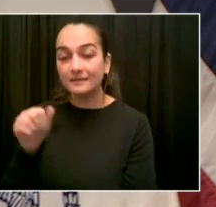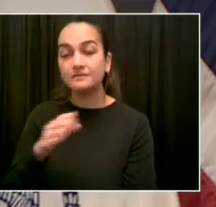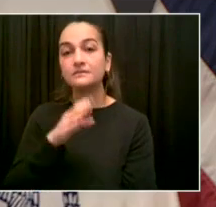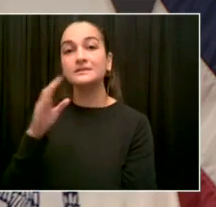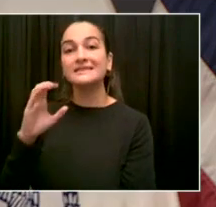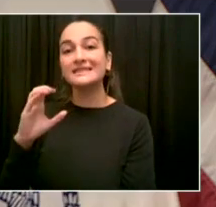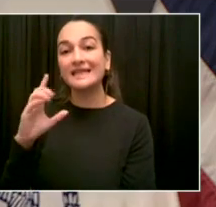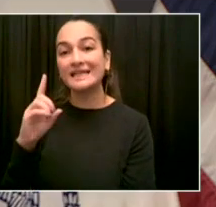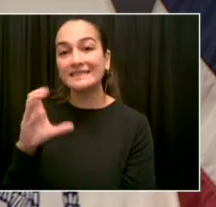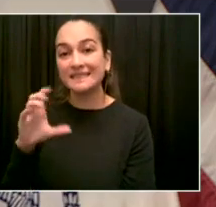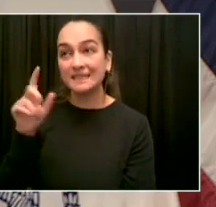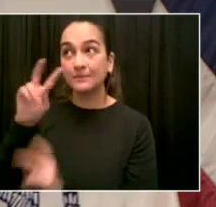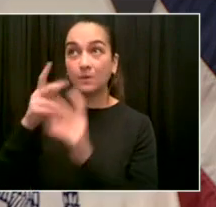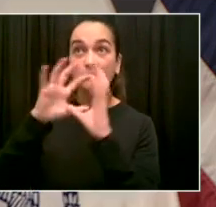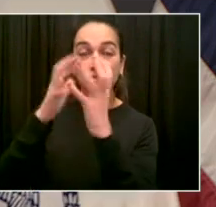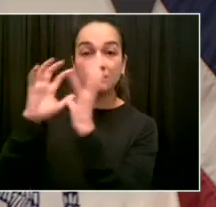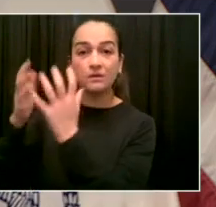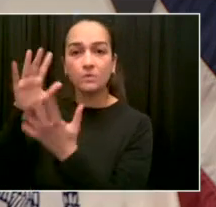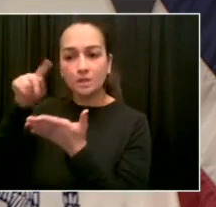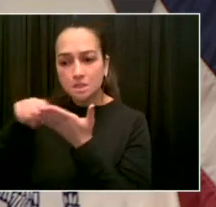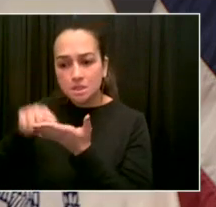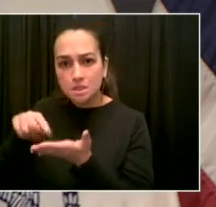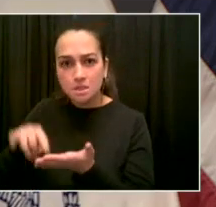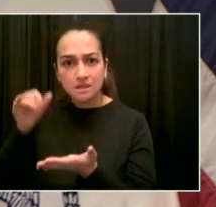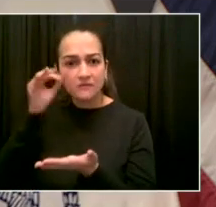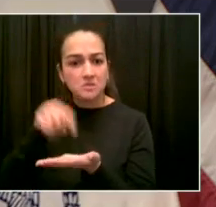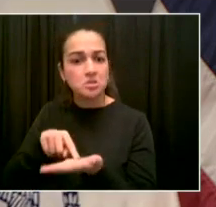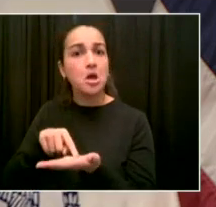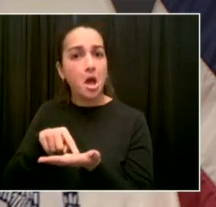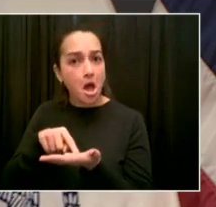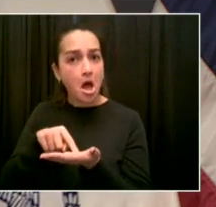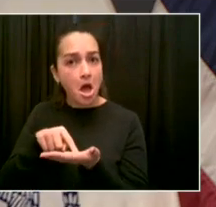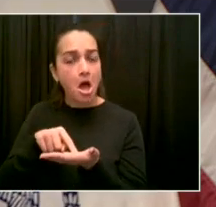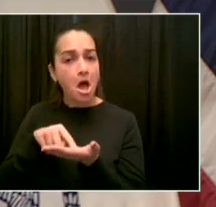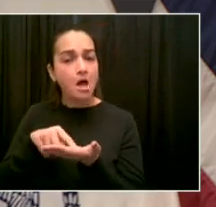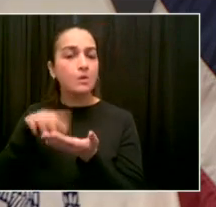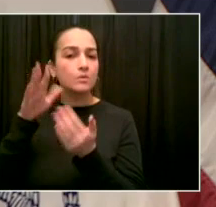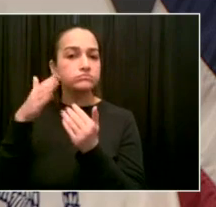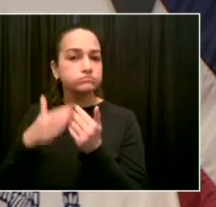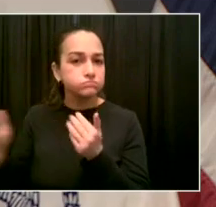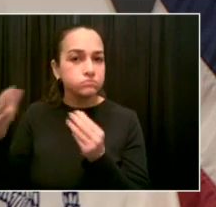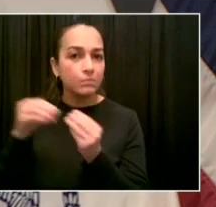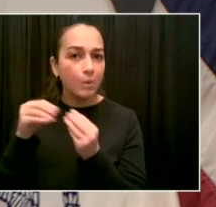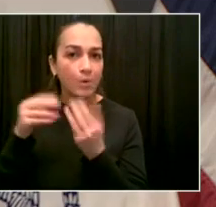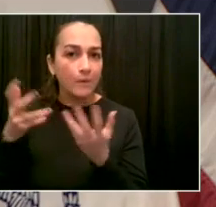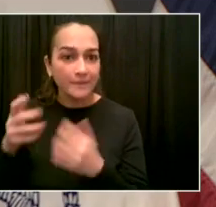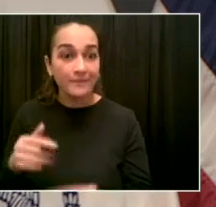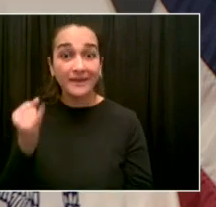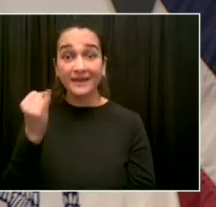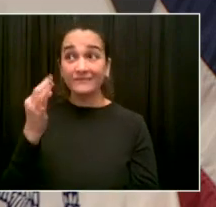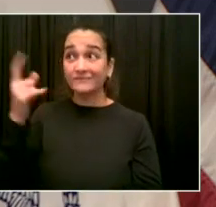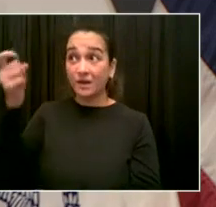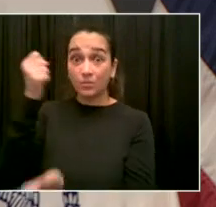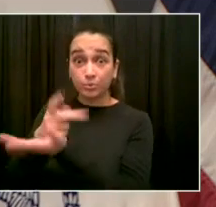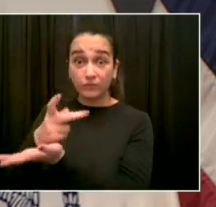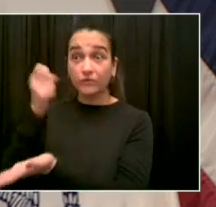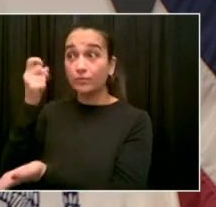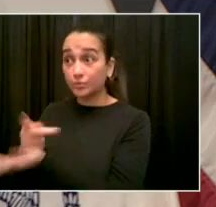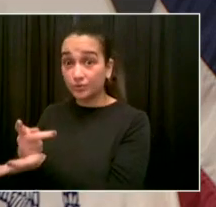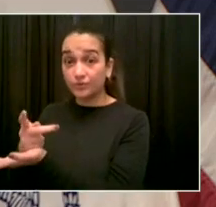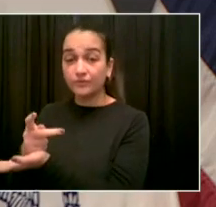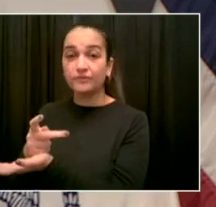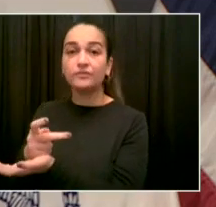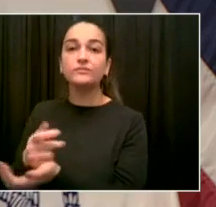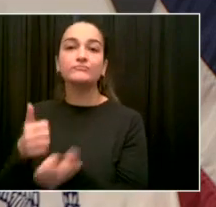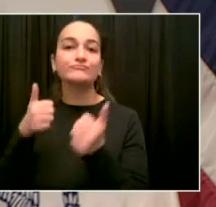This can be done. We have so much evidence now. I know there has to be a thorough review, but we're pleading with the FDA, expedite this